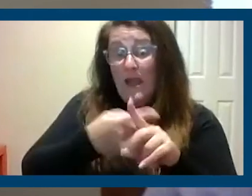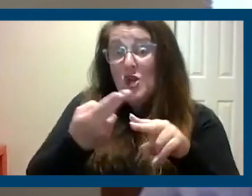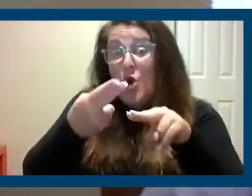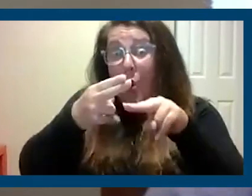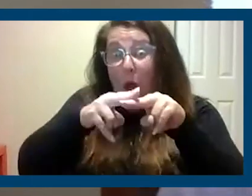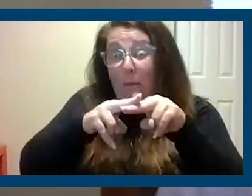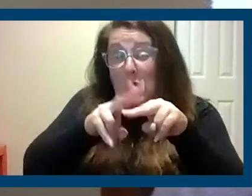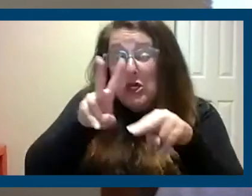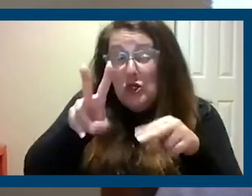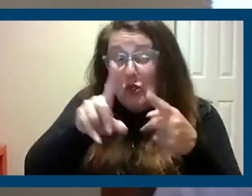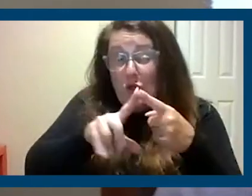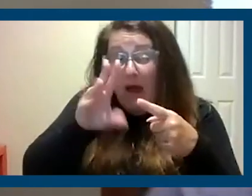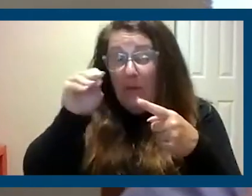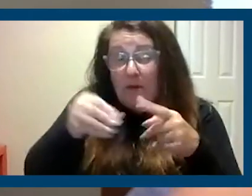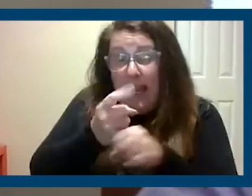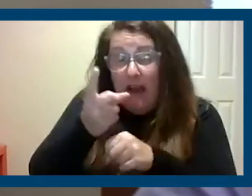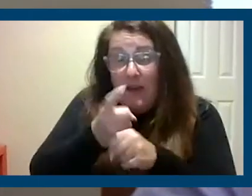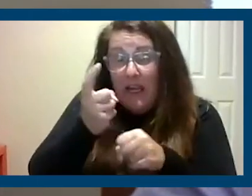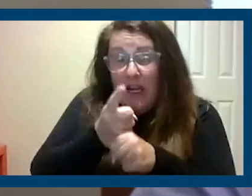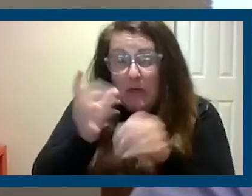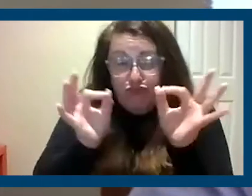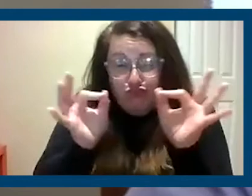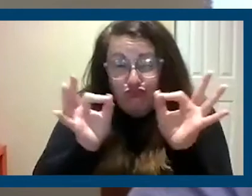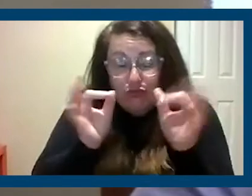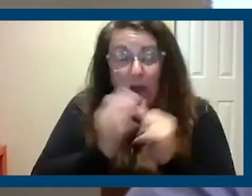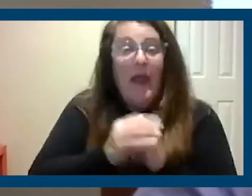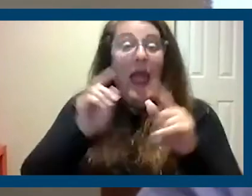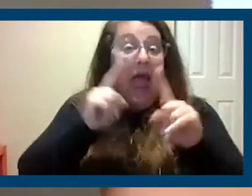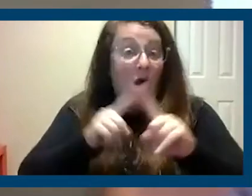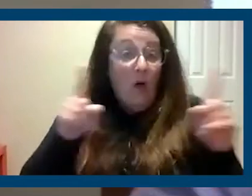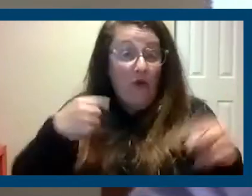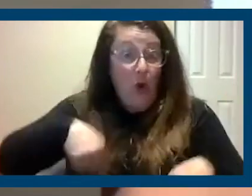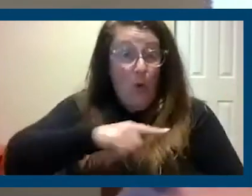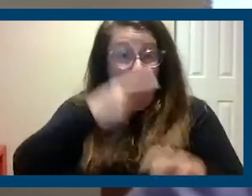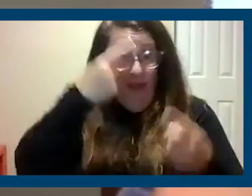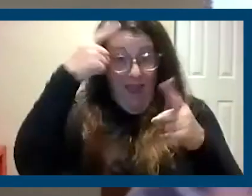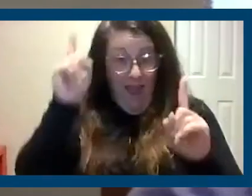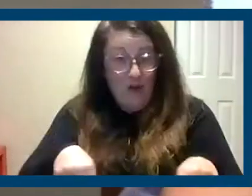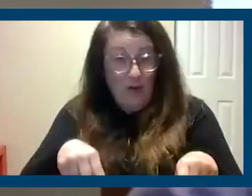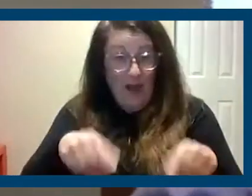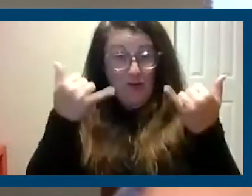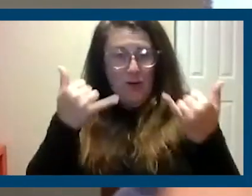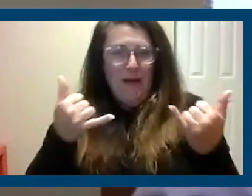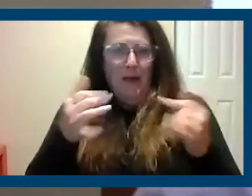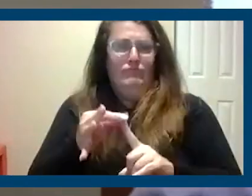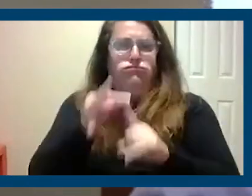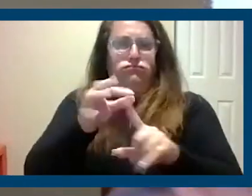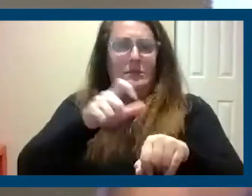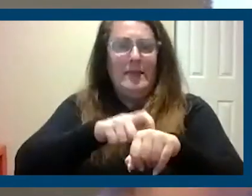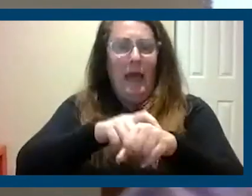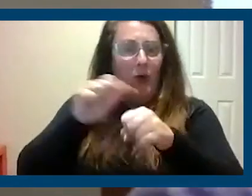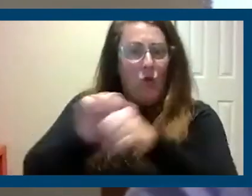about two to five percent a year. However, I think we could all agree during this extraordinary time of pandemic,